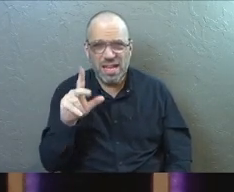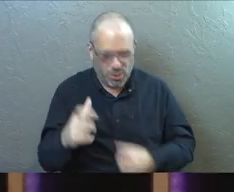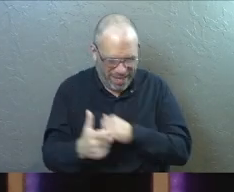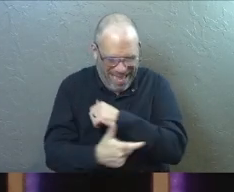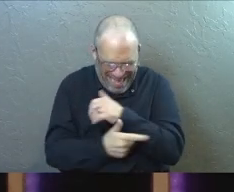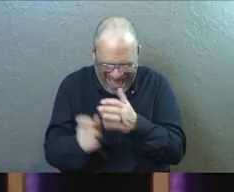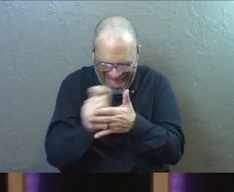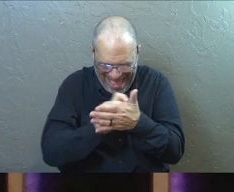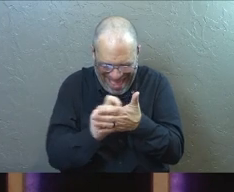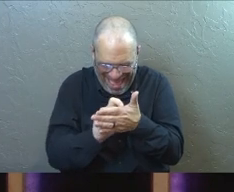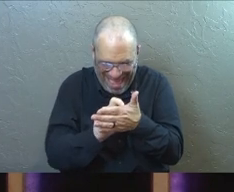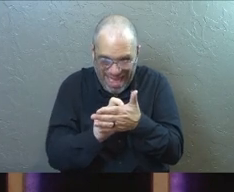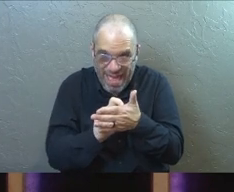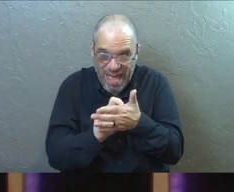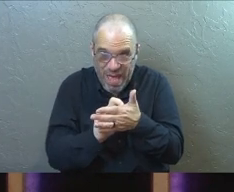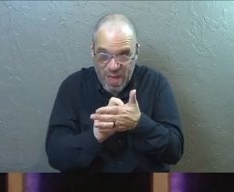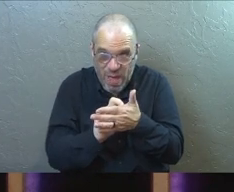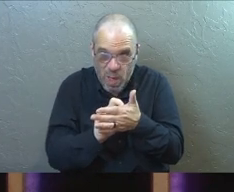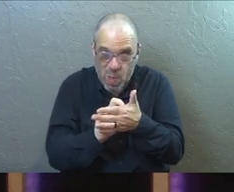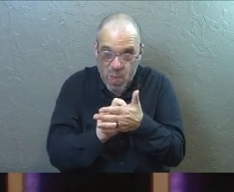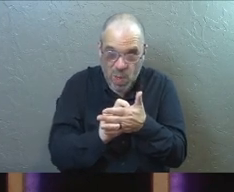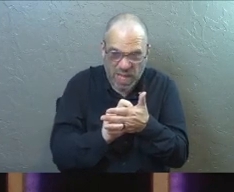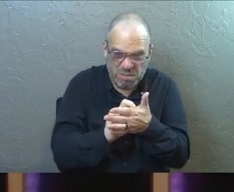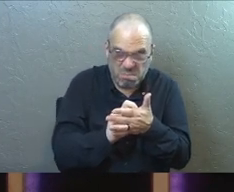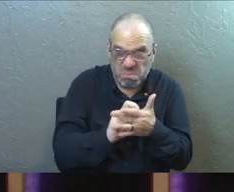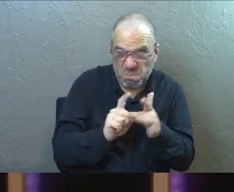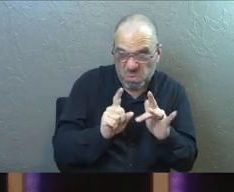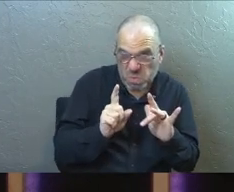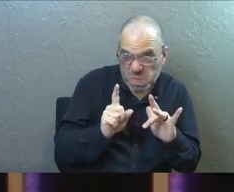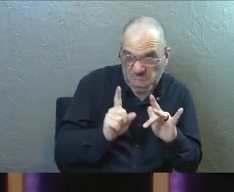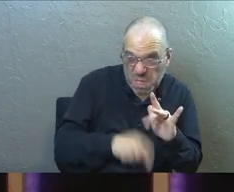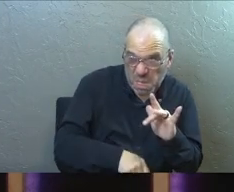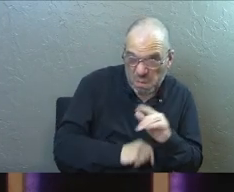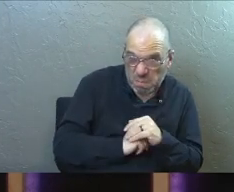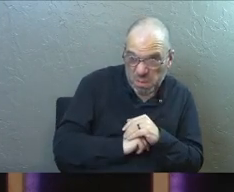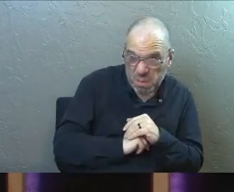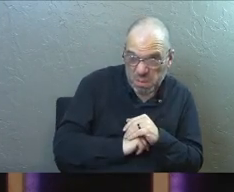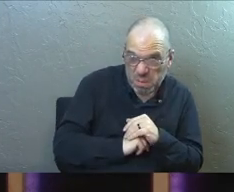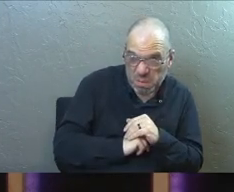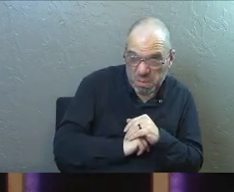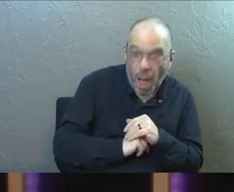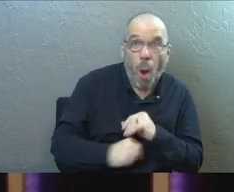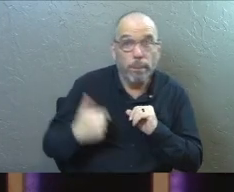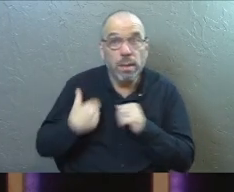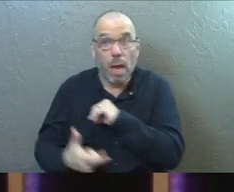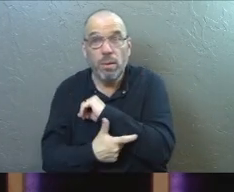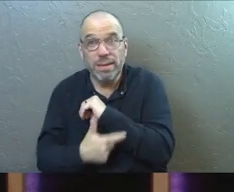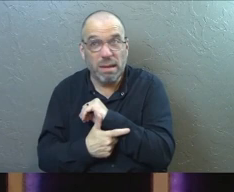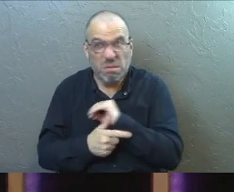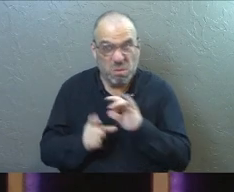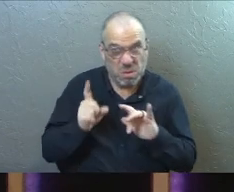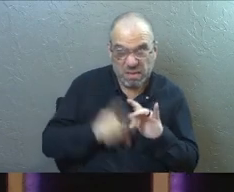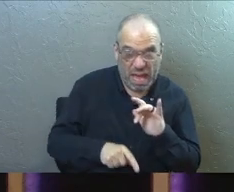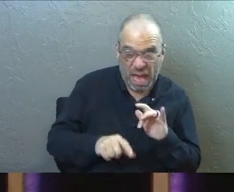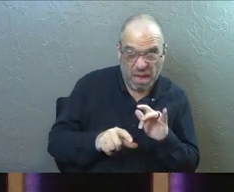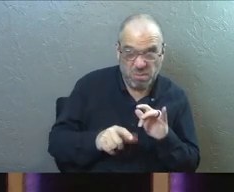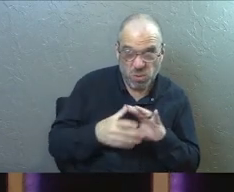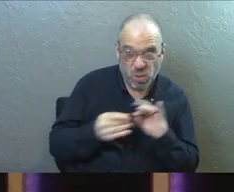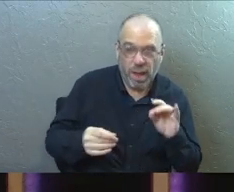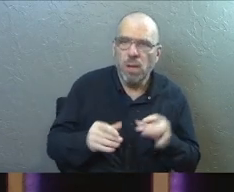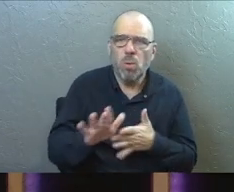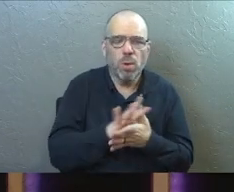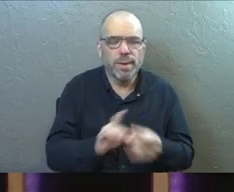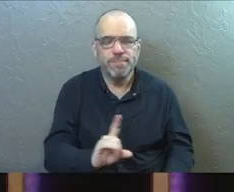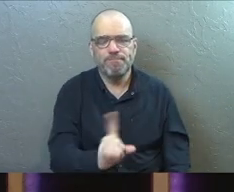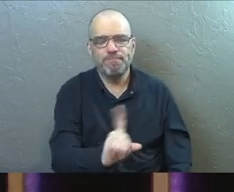this down? God, maybe I will just skip this one. I would have been tempted, but the Holy